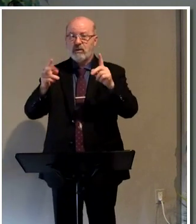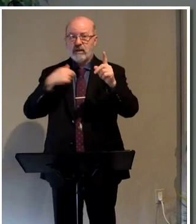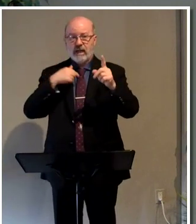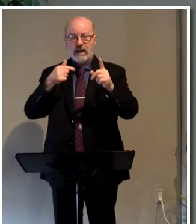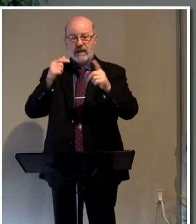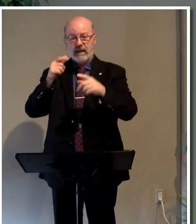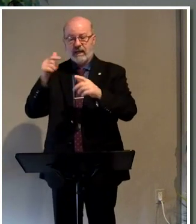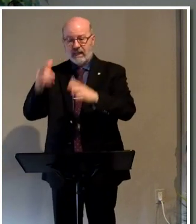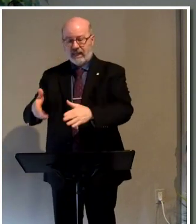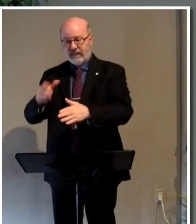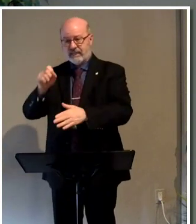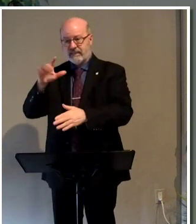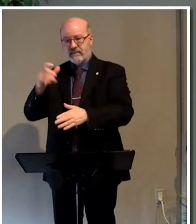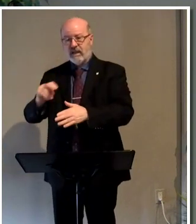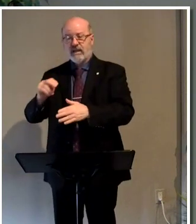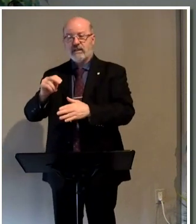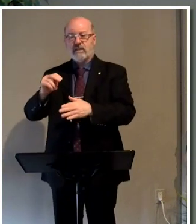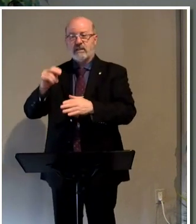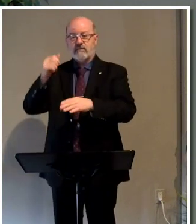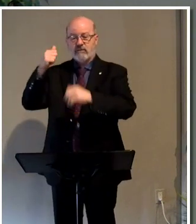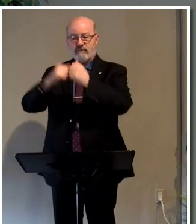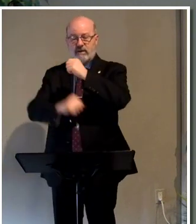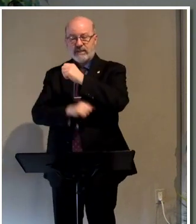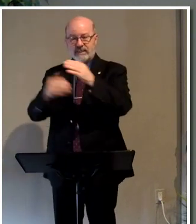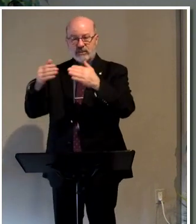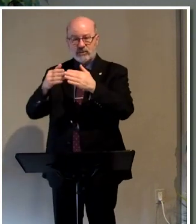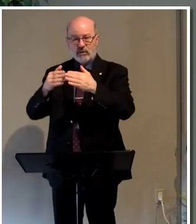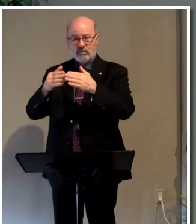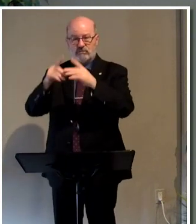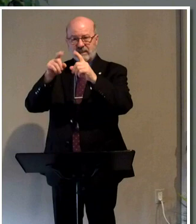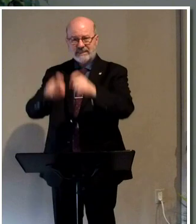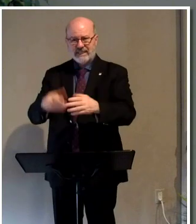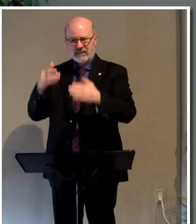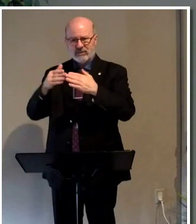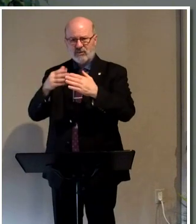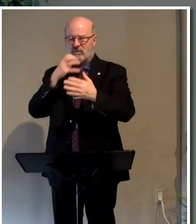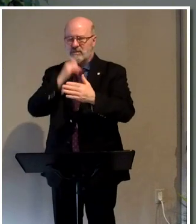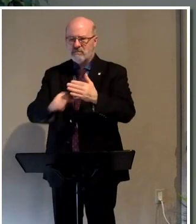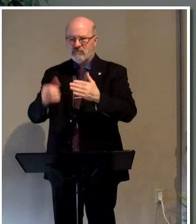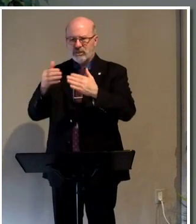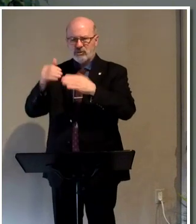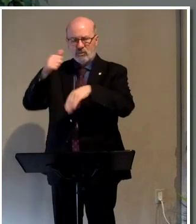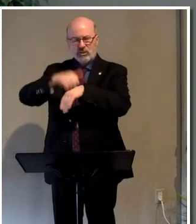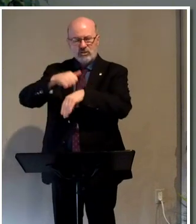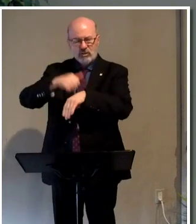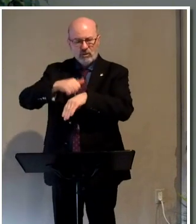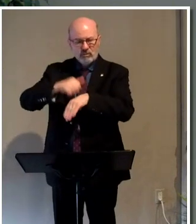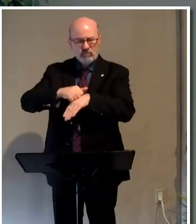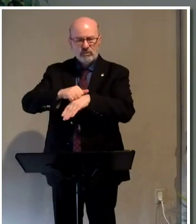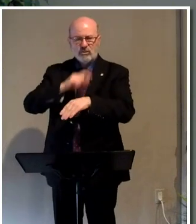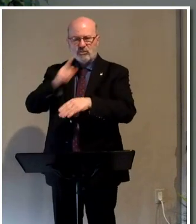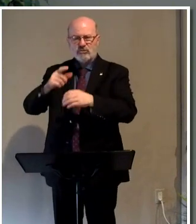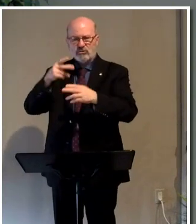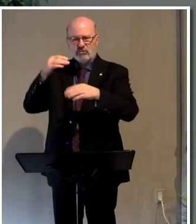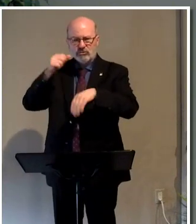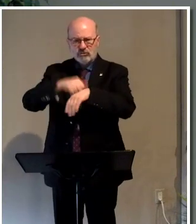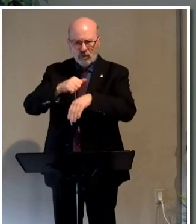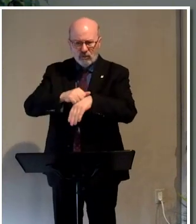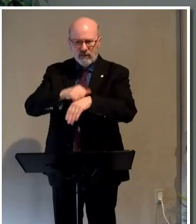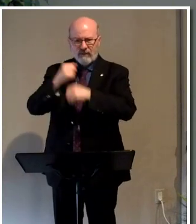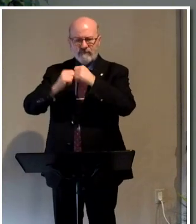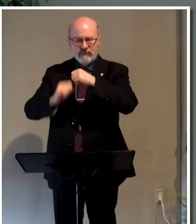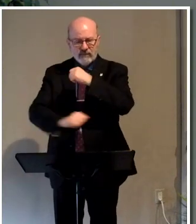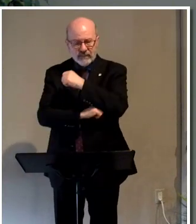in Zion for a foundation, a stone, a tried stone, a precious cornerstone, a sure stone, foundation.